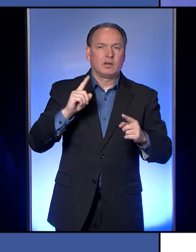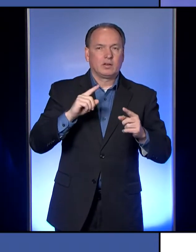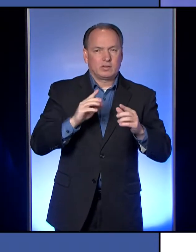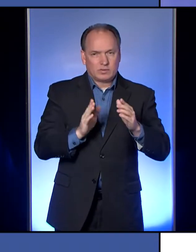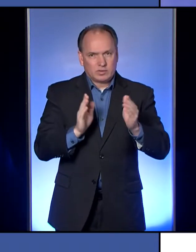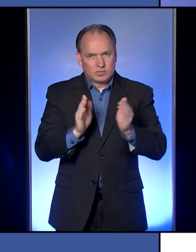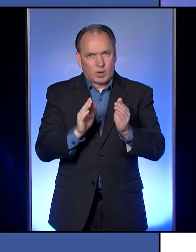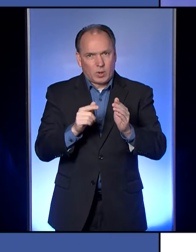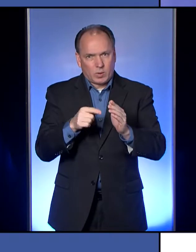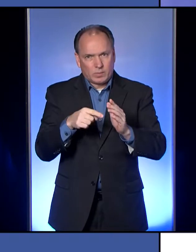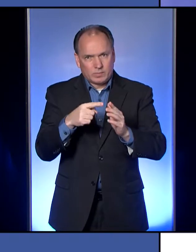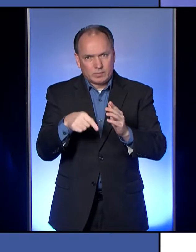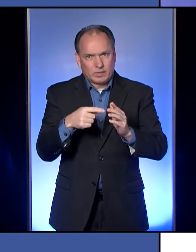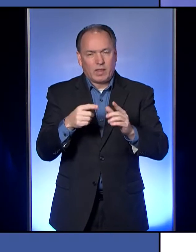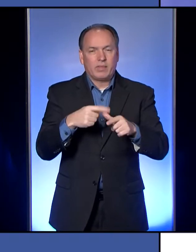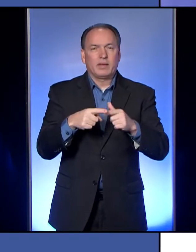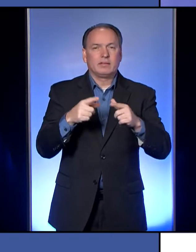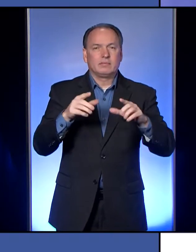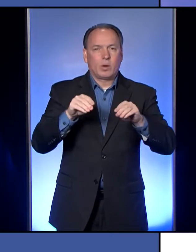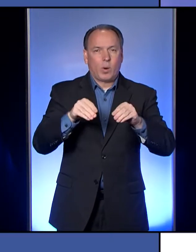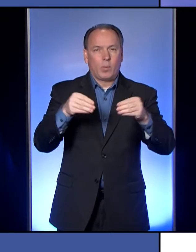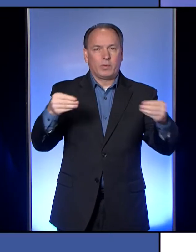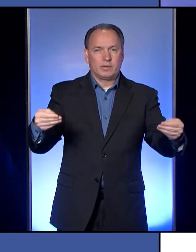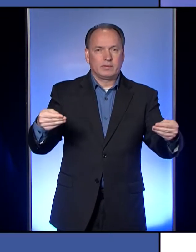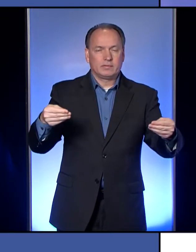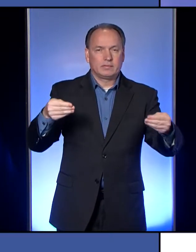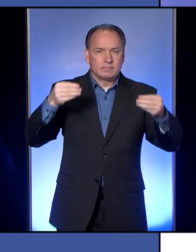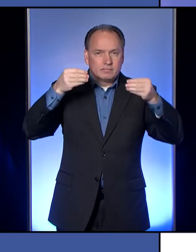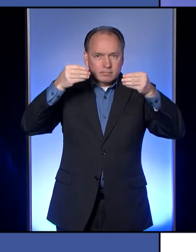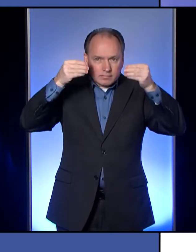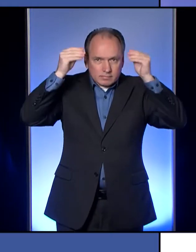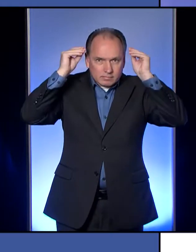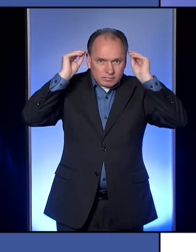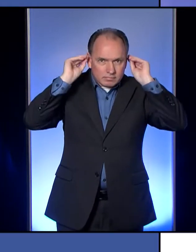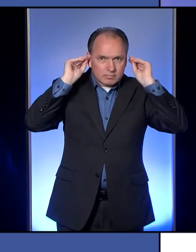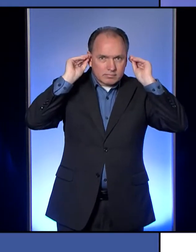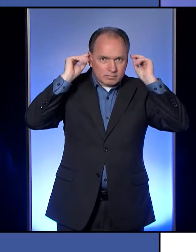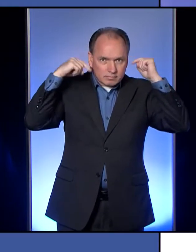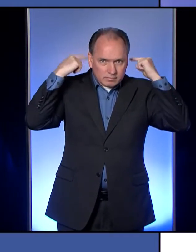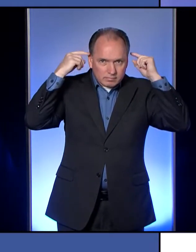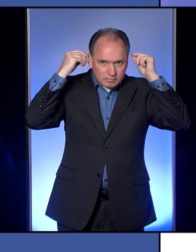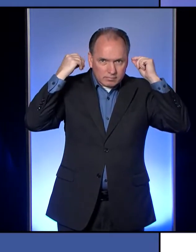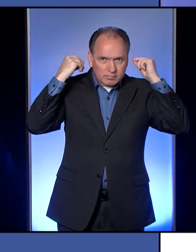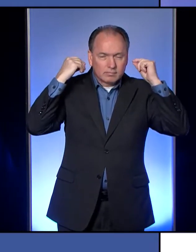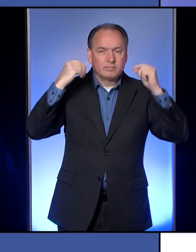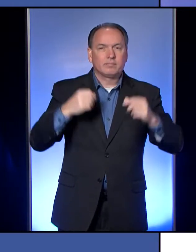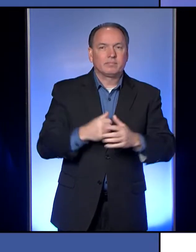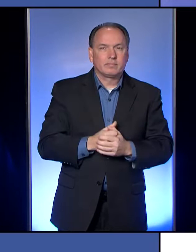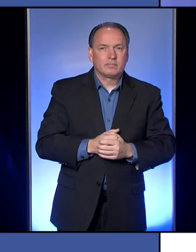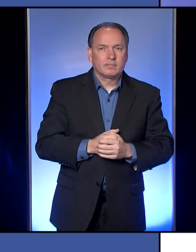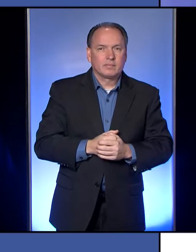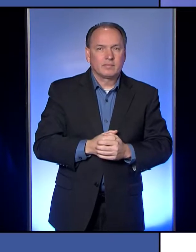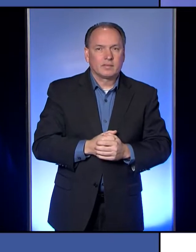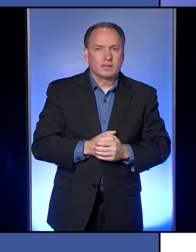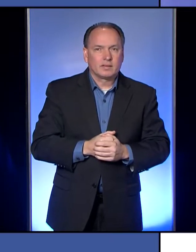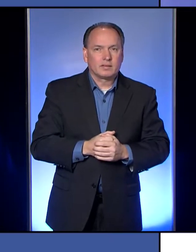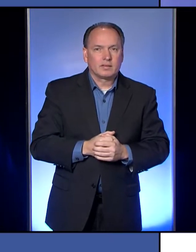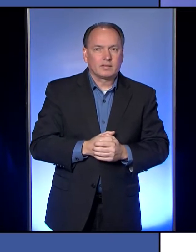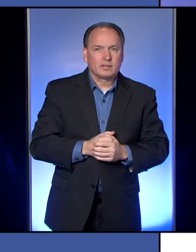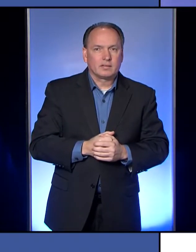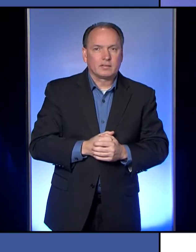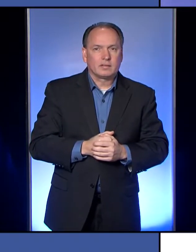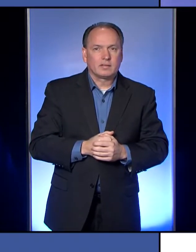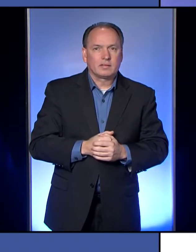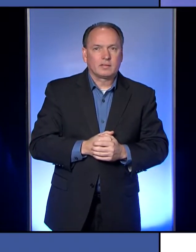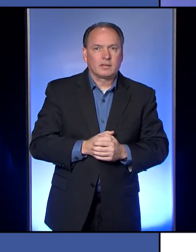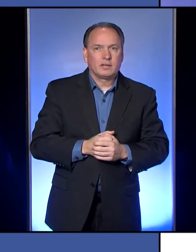smaller end. And then when you open it up, you take this t-shirt and you just twist where you